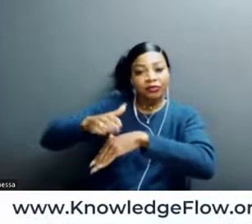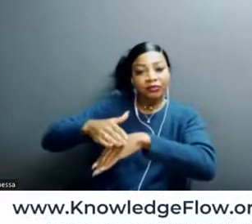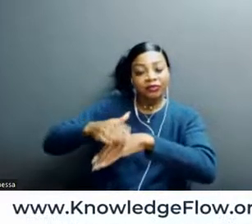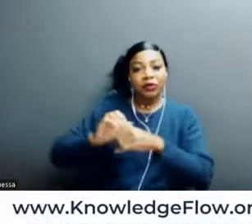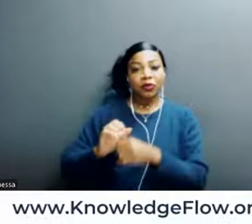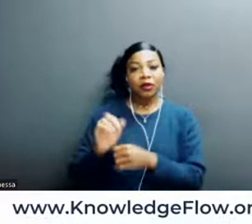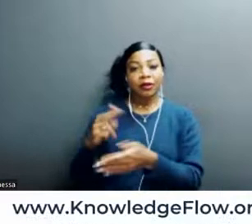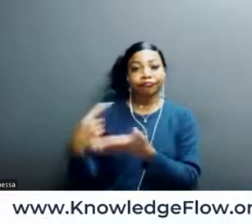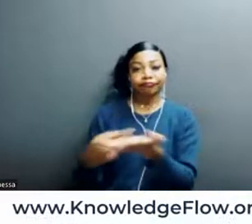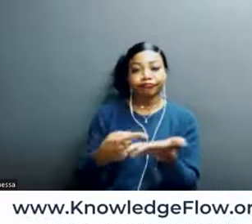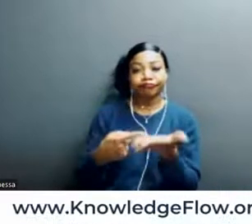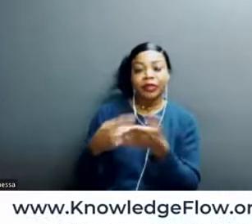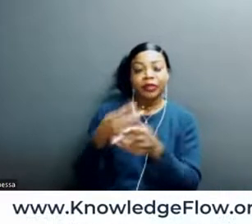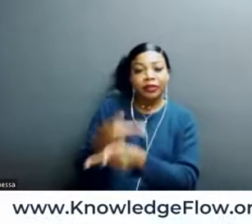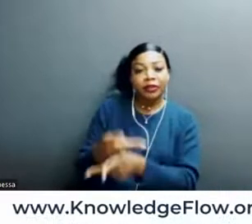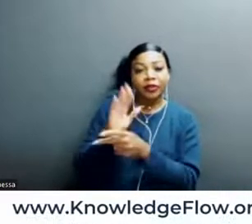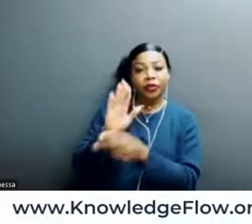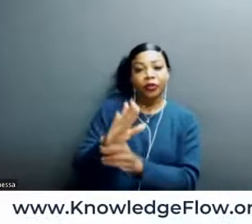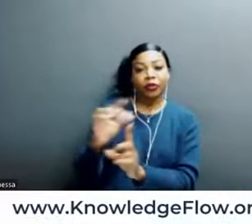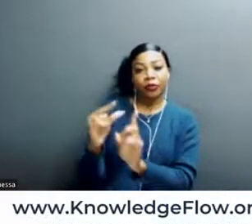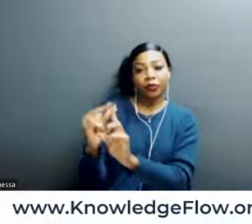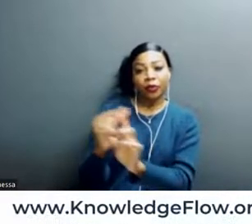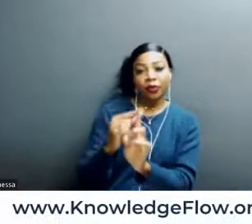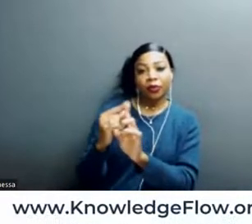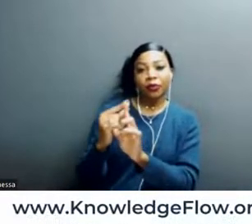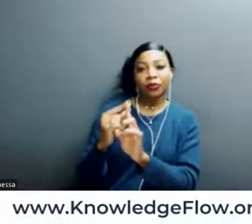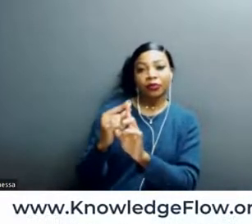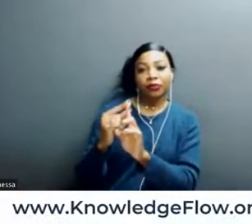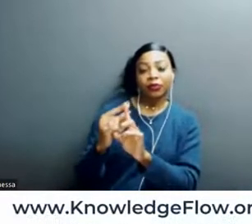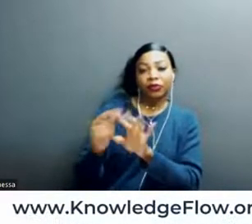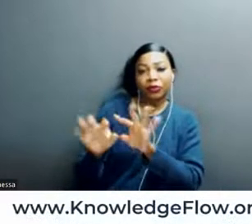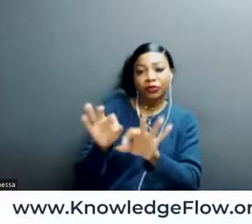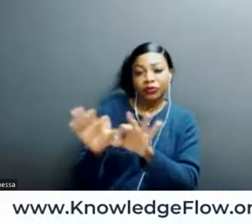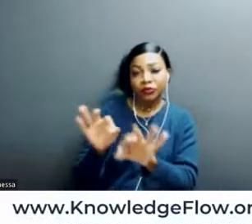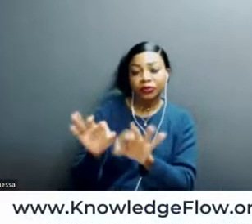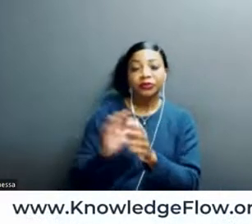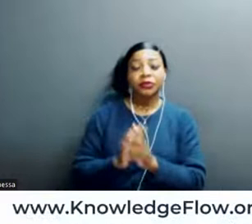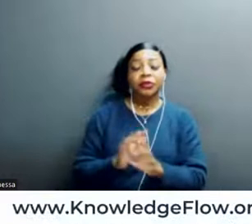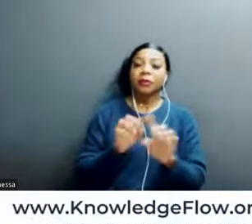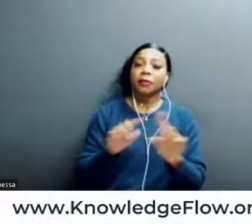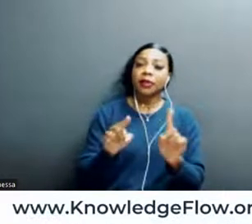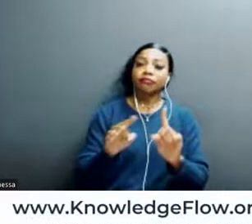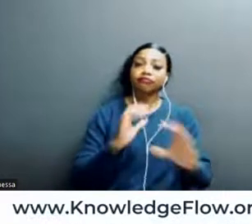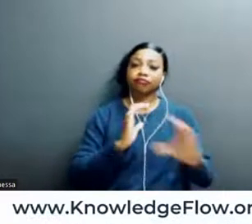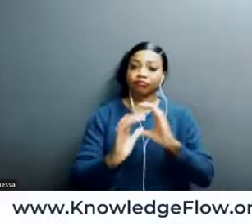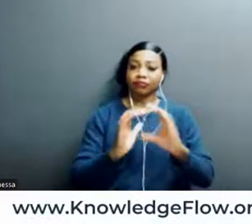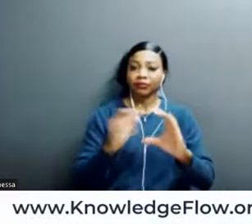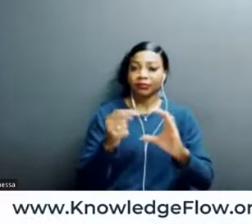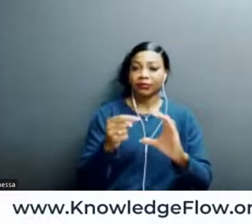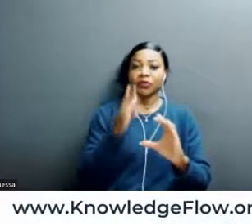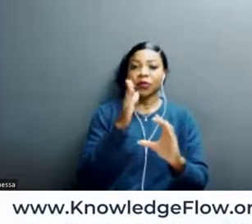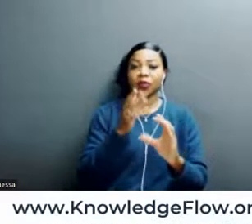is really important. But making sure that they're, the seniors are talking to each other, I think is the, you know, the main way we're going to address this.